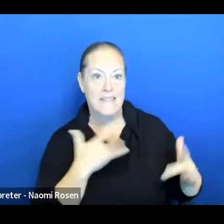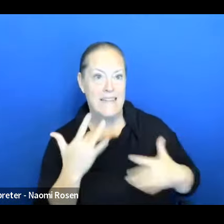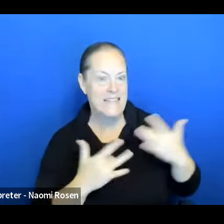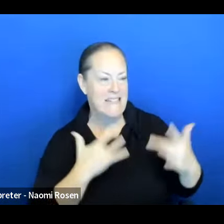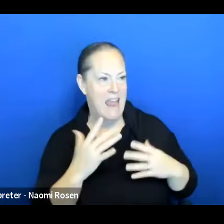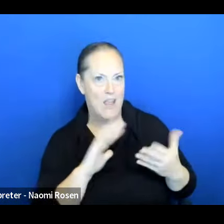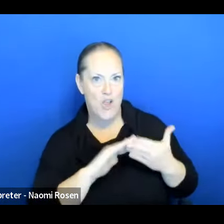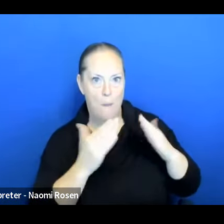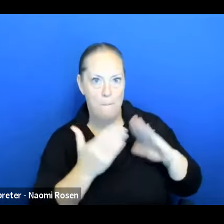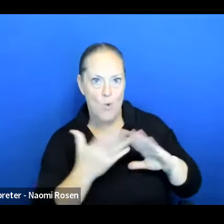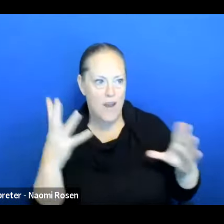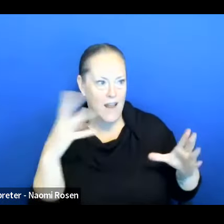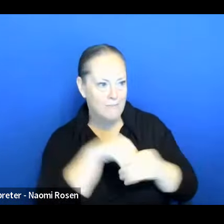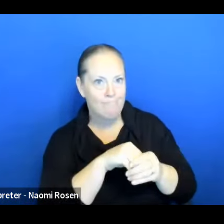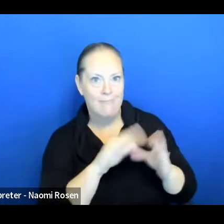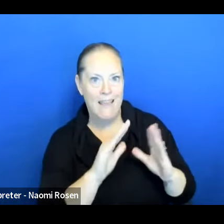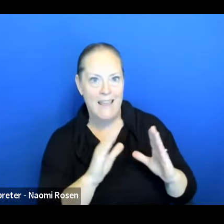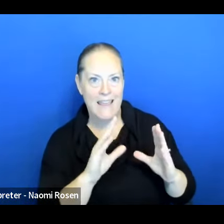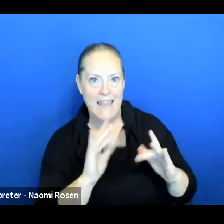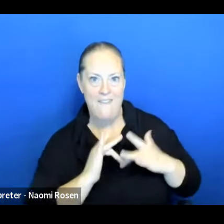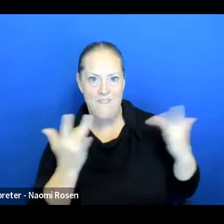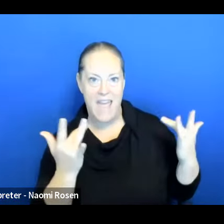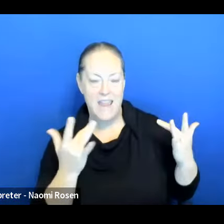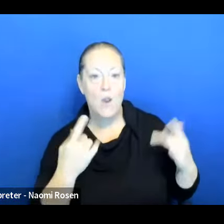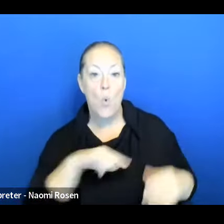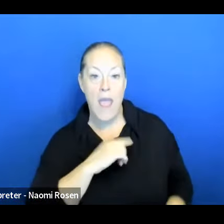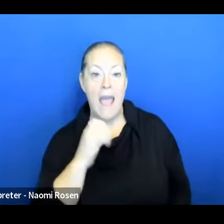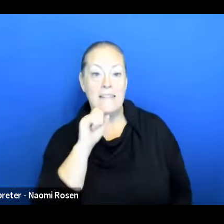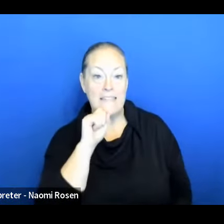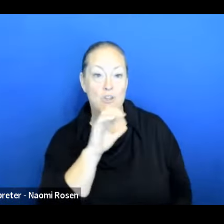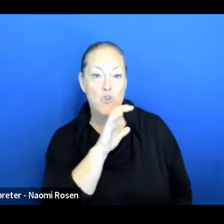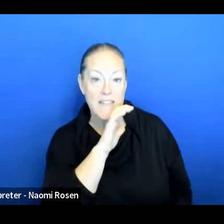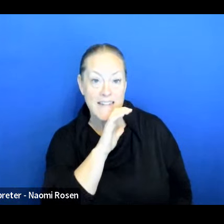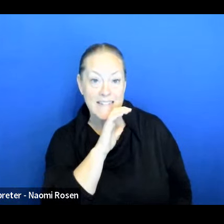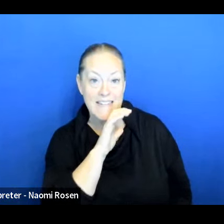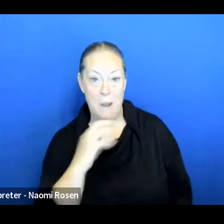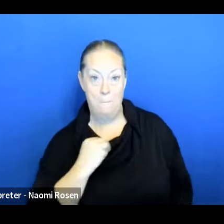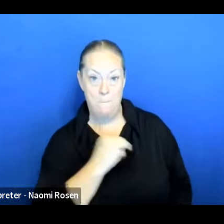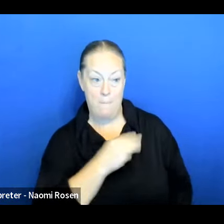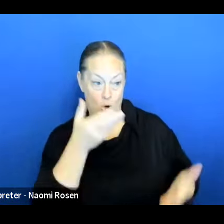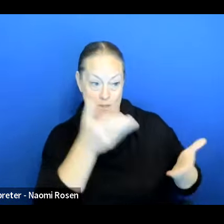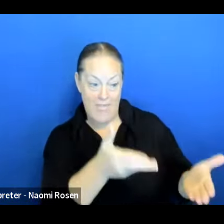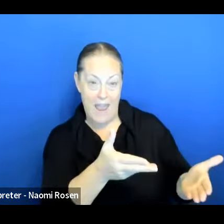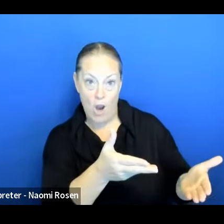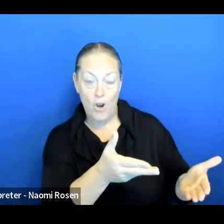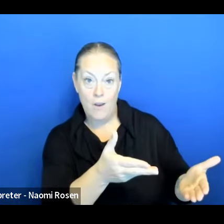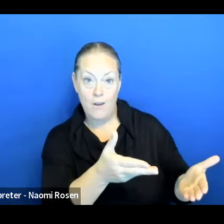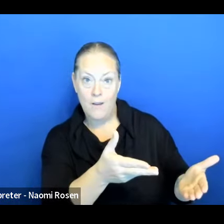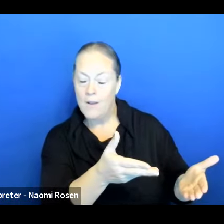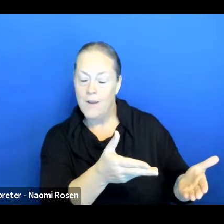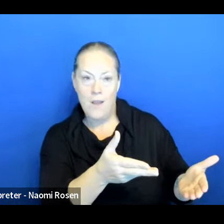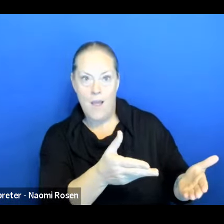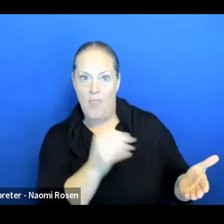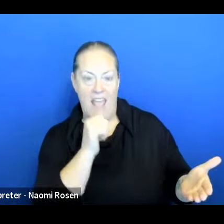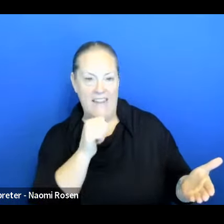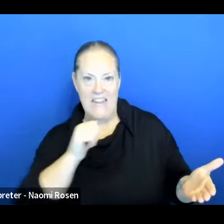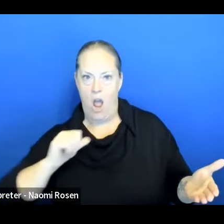engagement as well. We had our members from the Senior Citizens Facility who did not hold any thoughts.